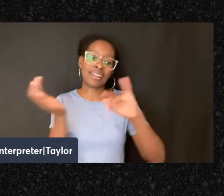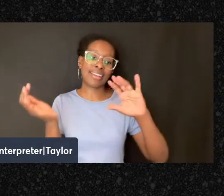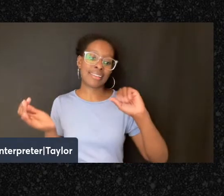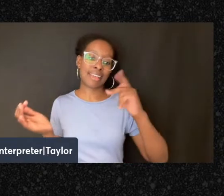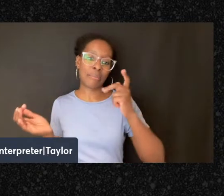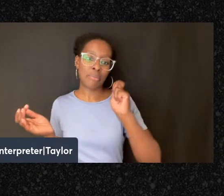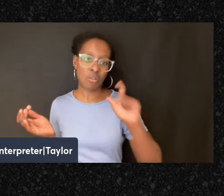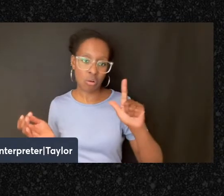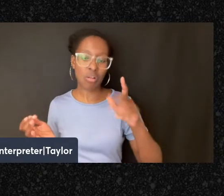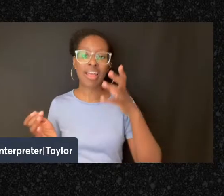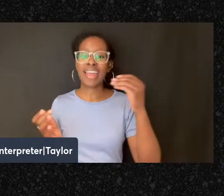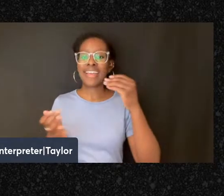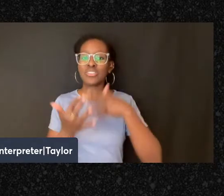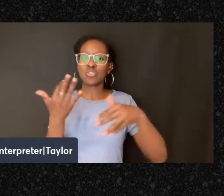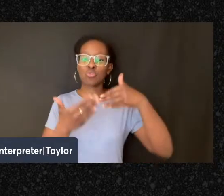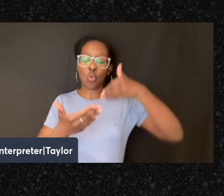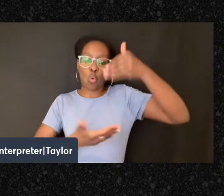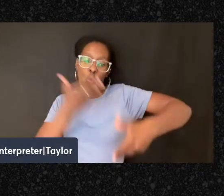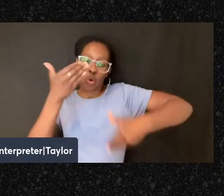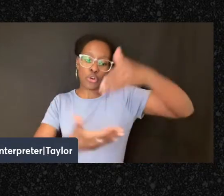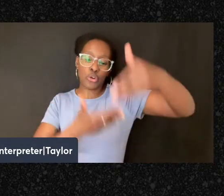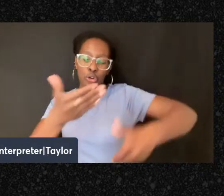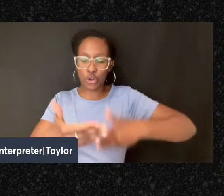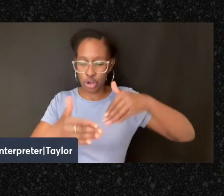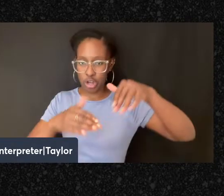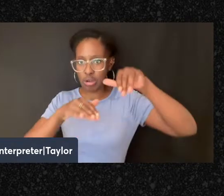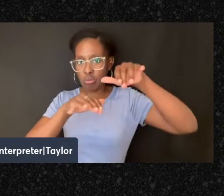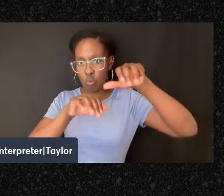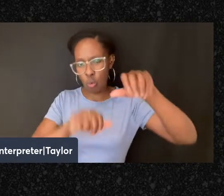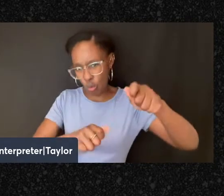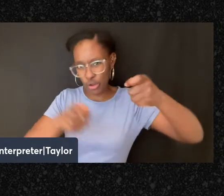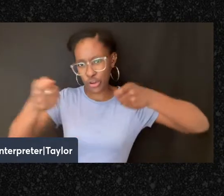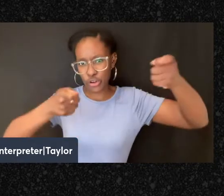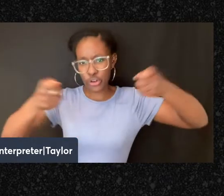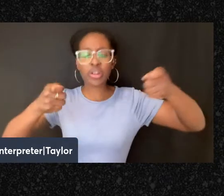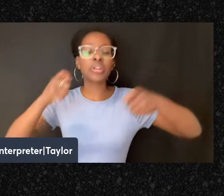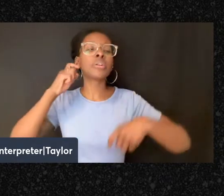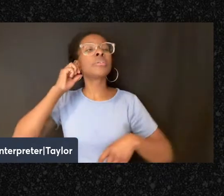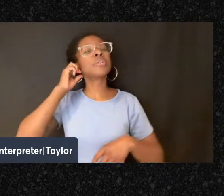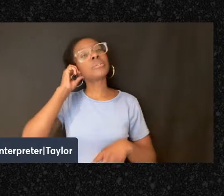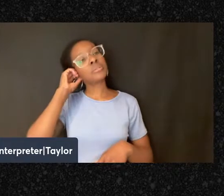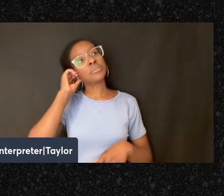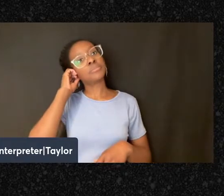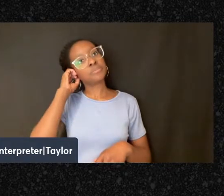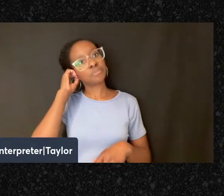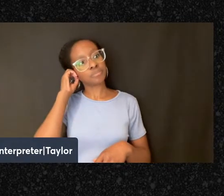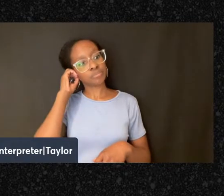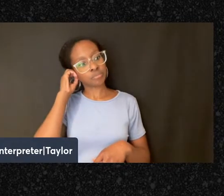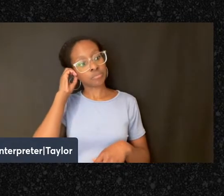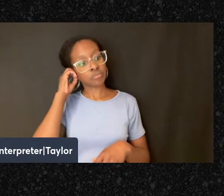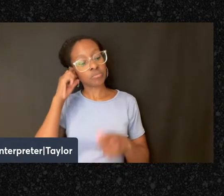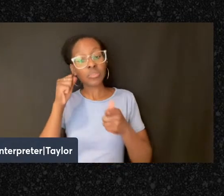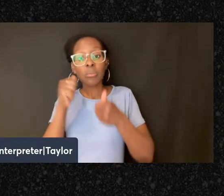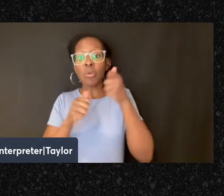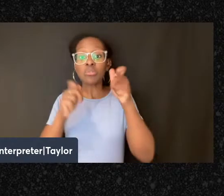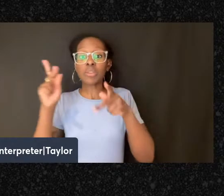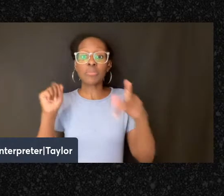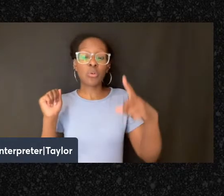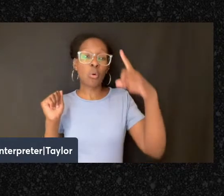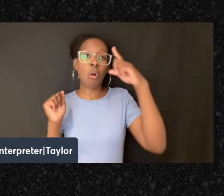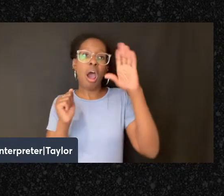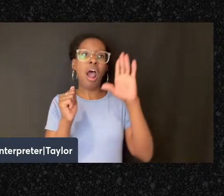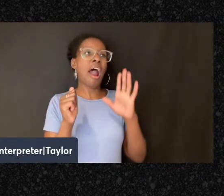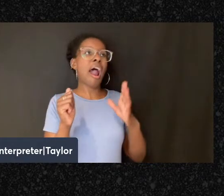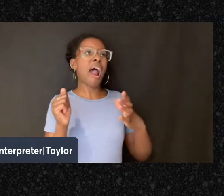that privileged nobility. And most people who were opposed to those things as part of socialist and